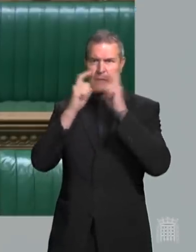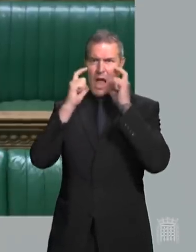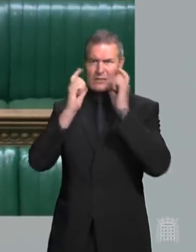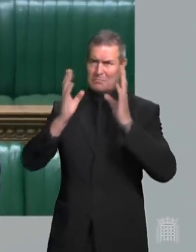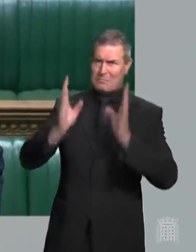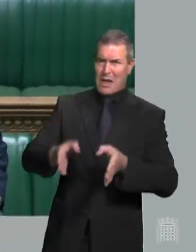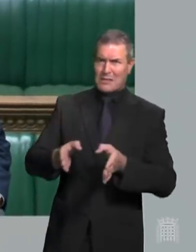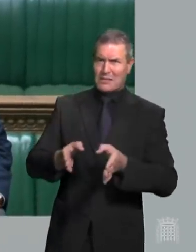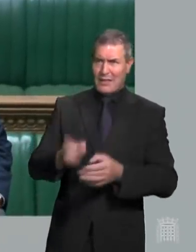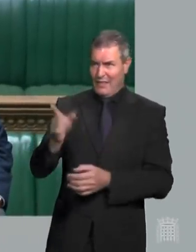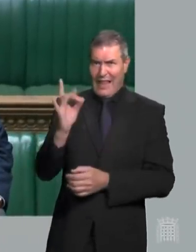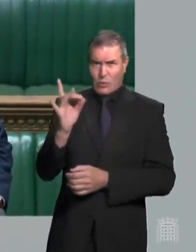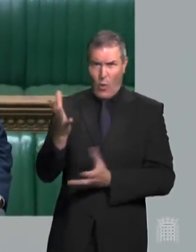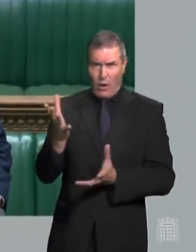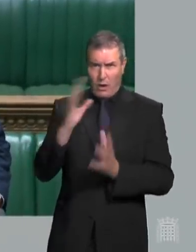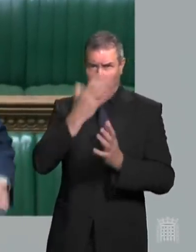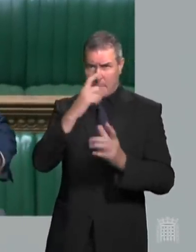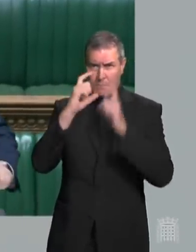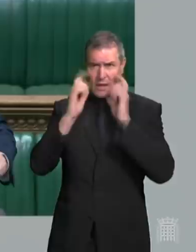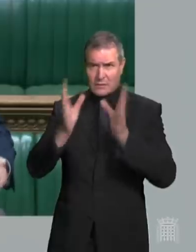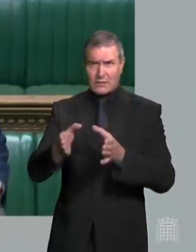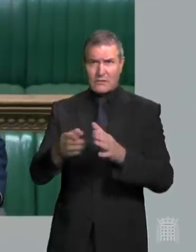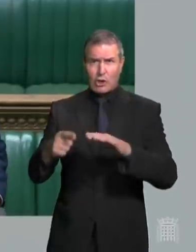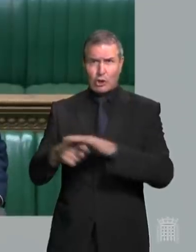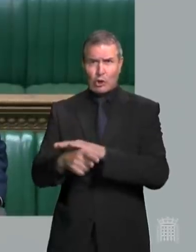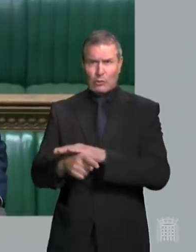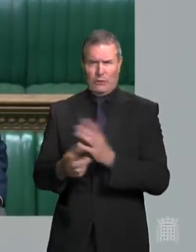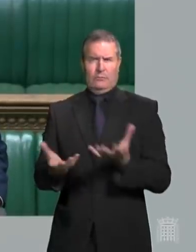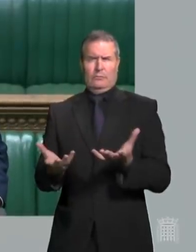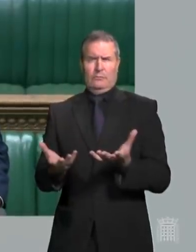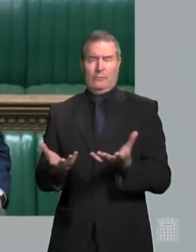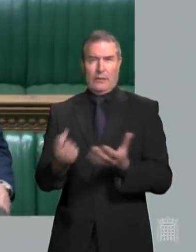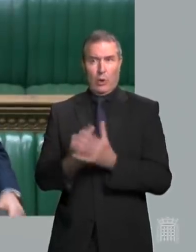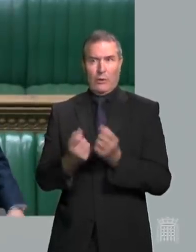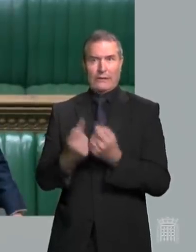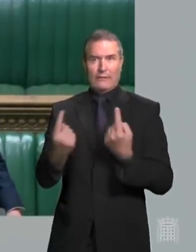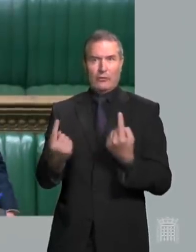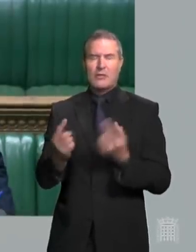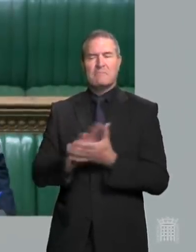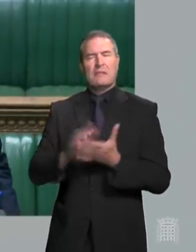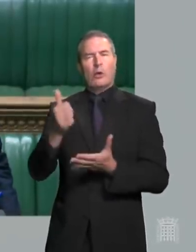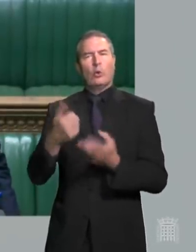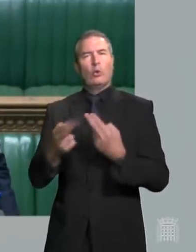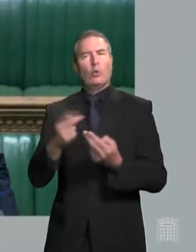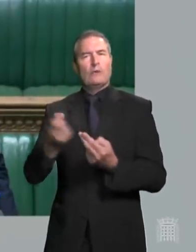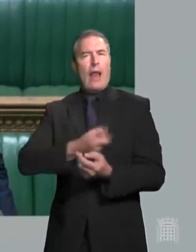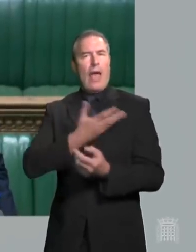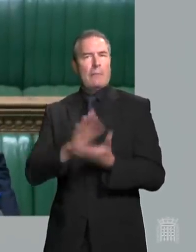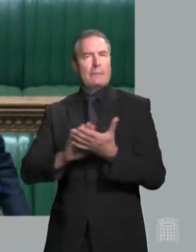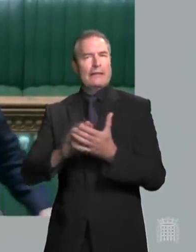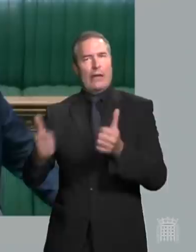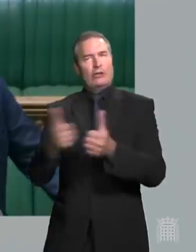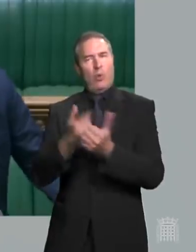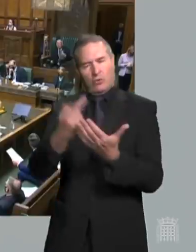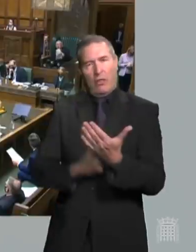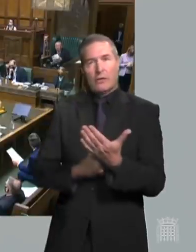mandatory or advisory on the tube. If that is the only difference between us, Mr Speaker, then that is good news. But I'd like to hear